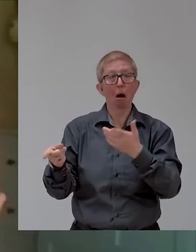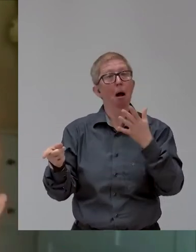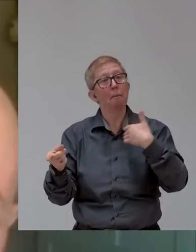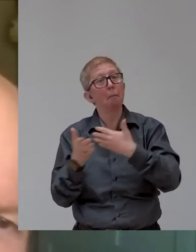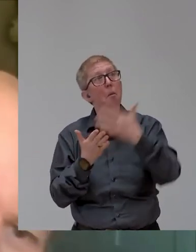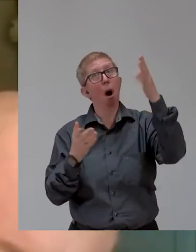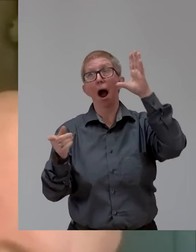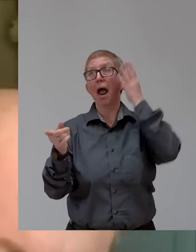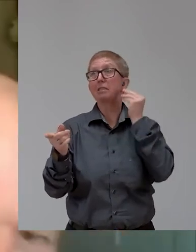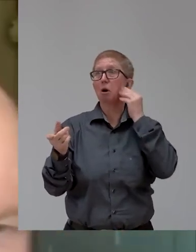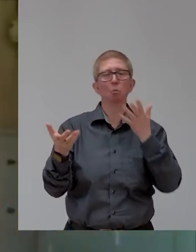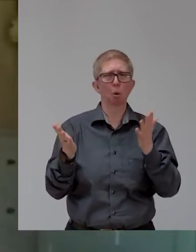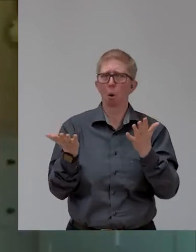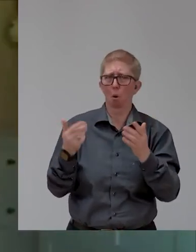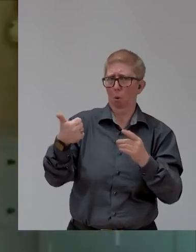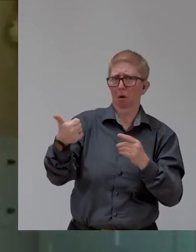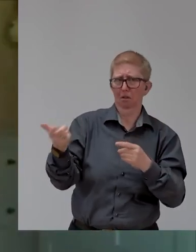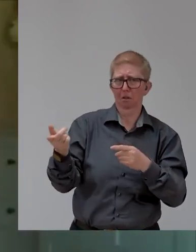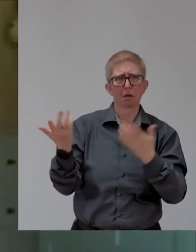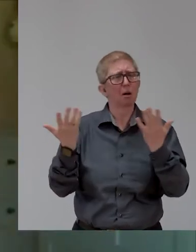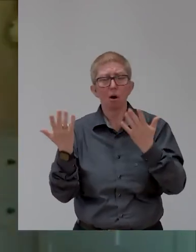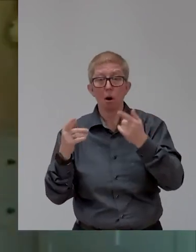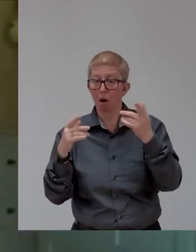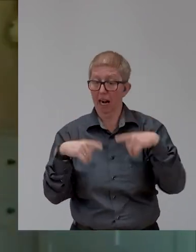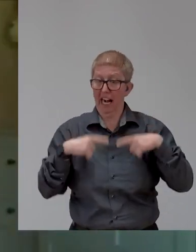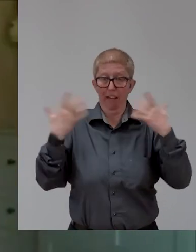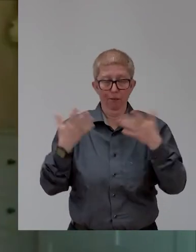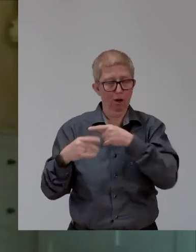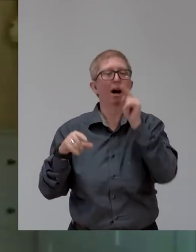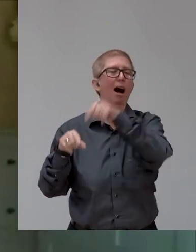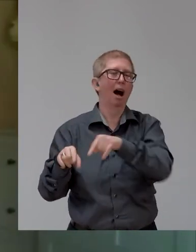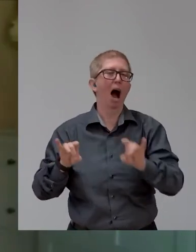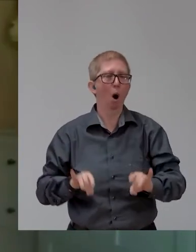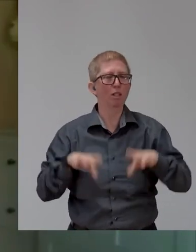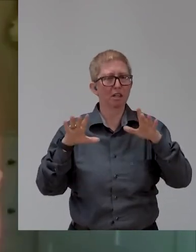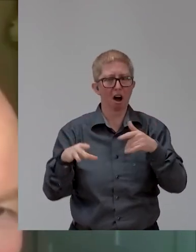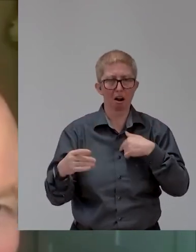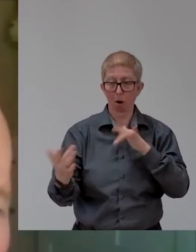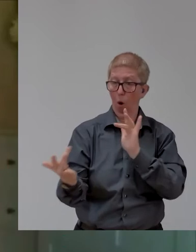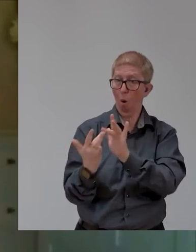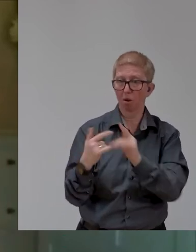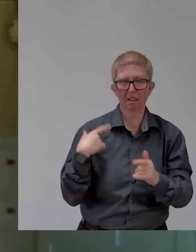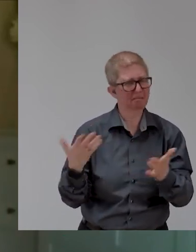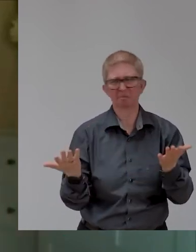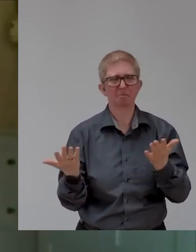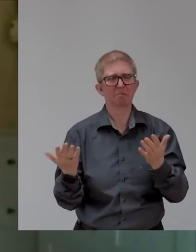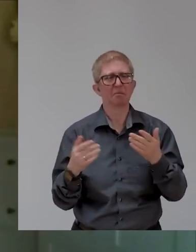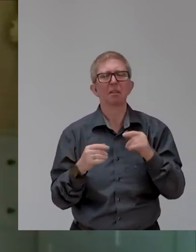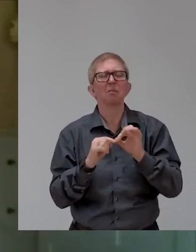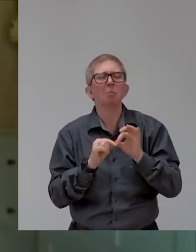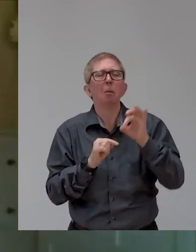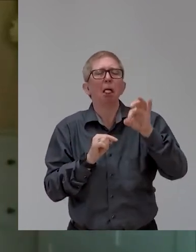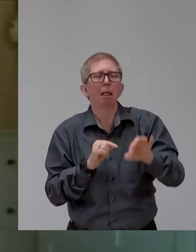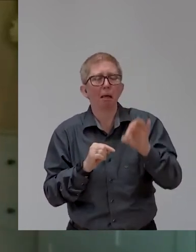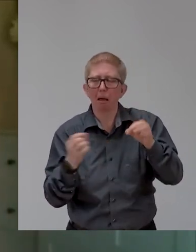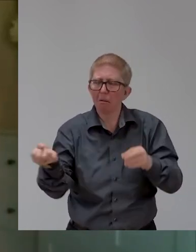So it's not like I, I would see her, um, so I was always, you know, getting stories rather than actually seeing her and